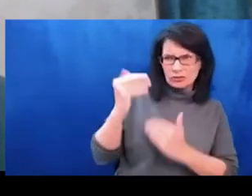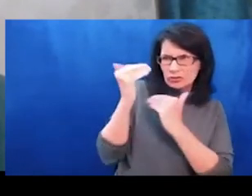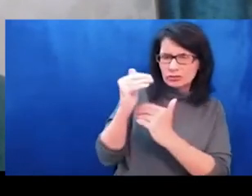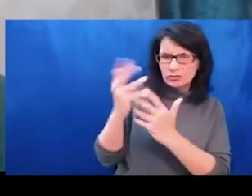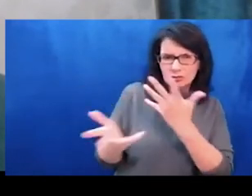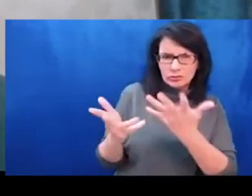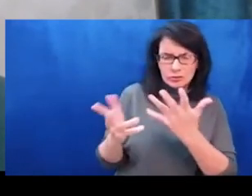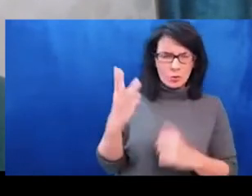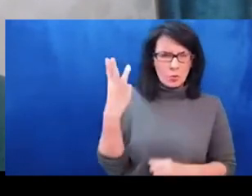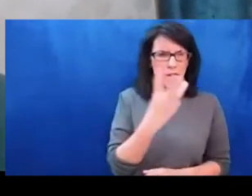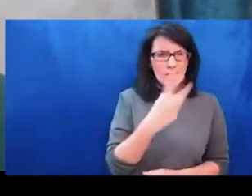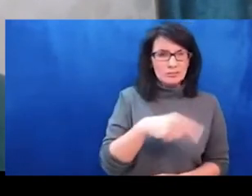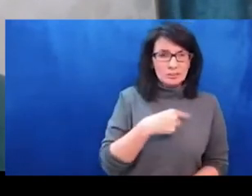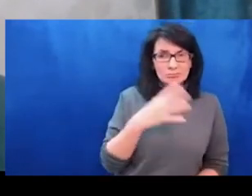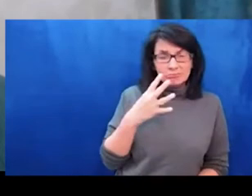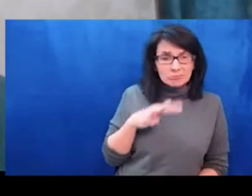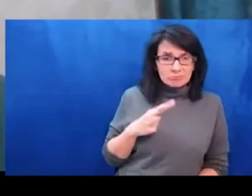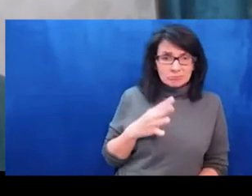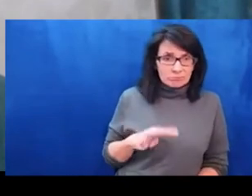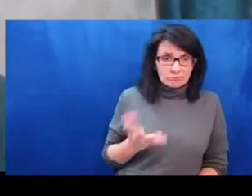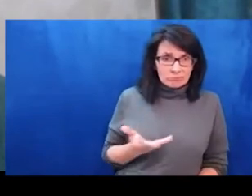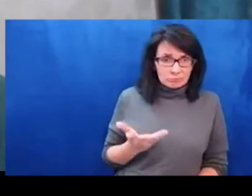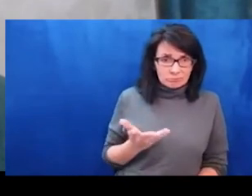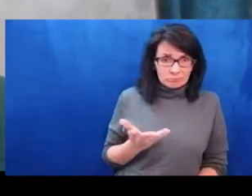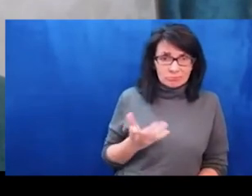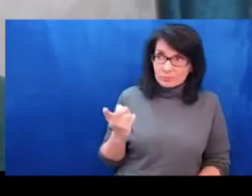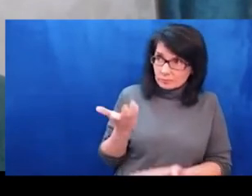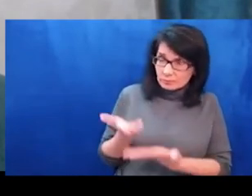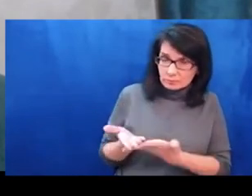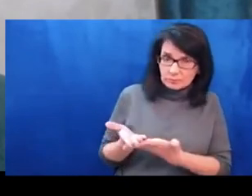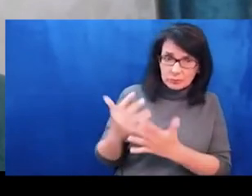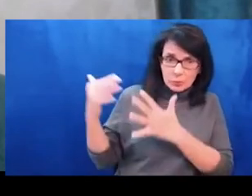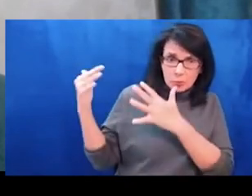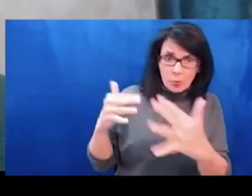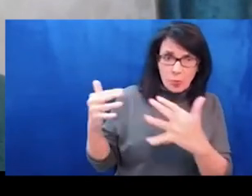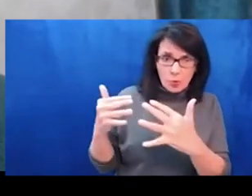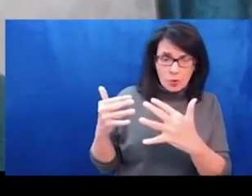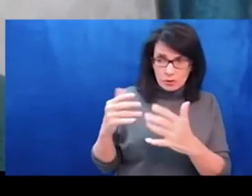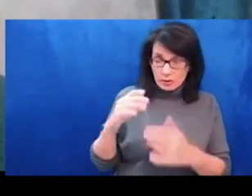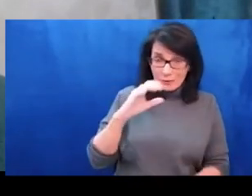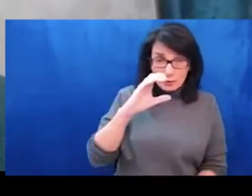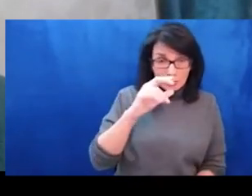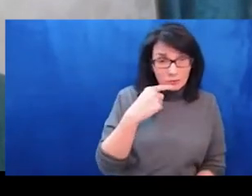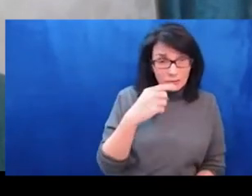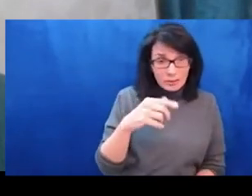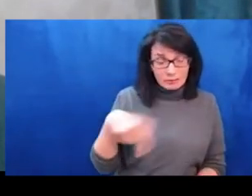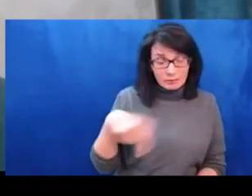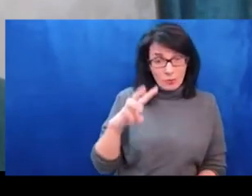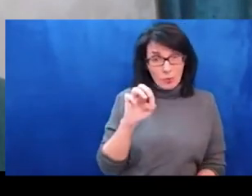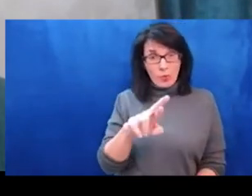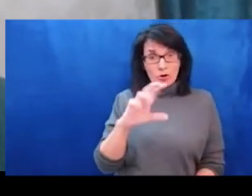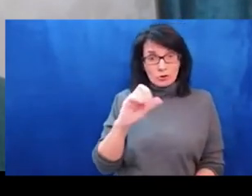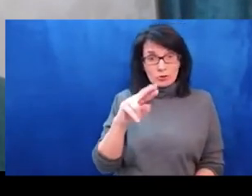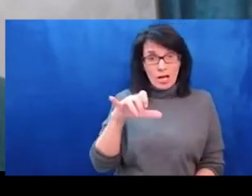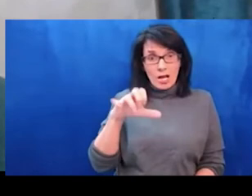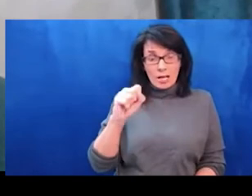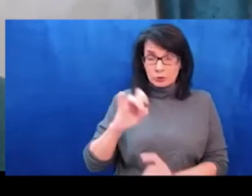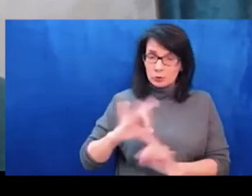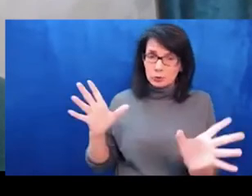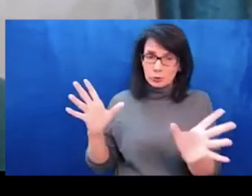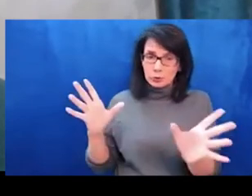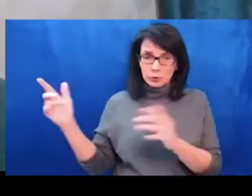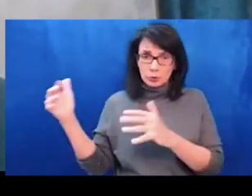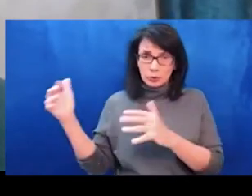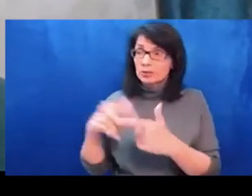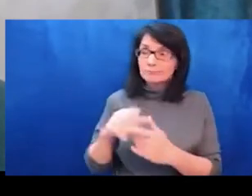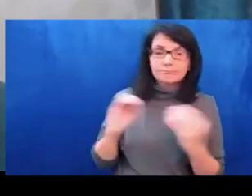context, the military tactics, the narrative and propaganda, and finally the refugees. I will start by